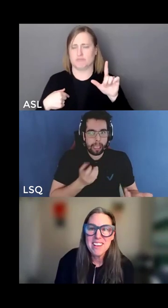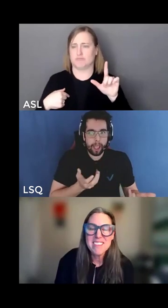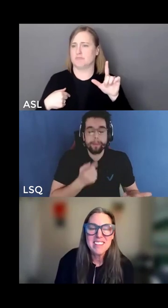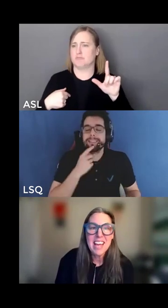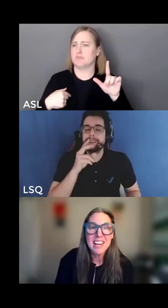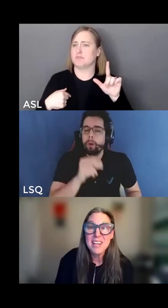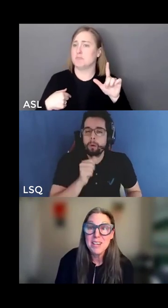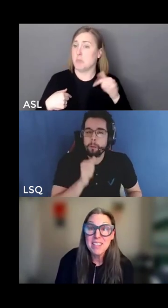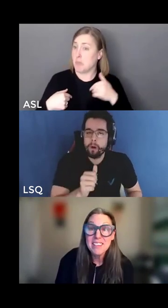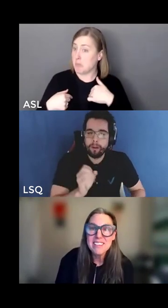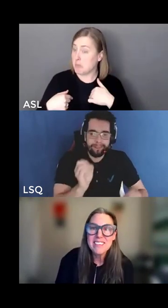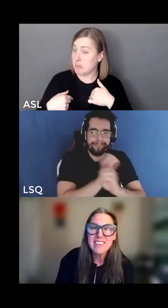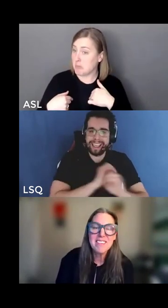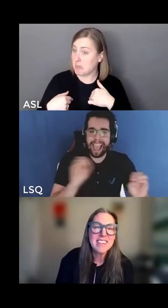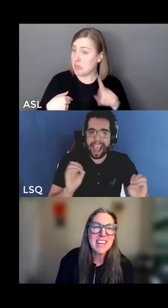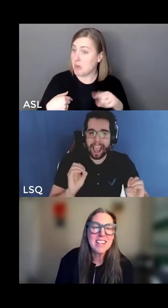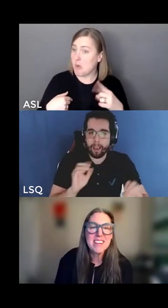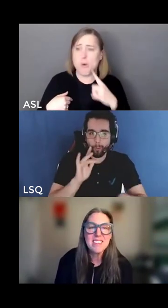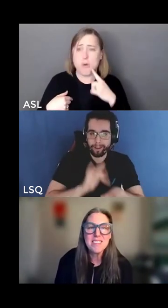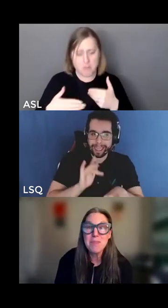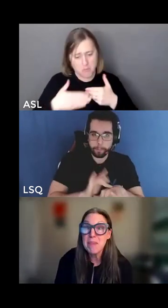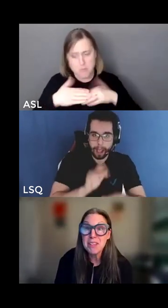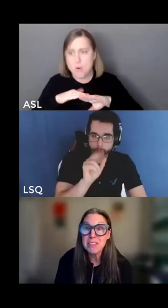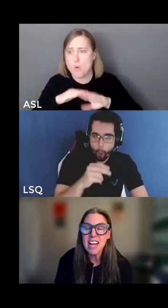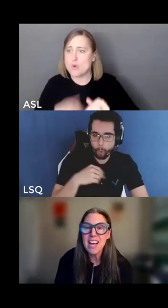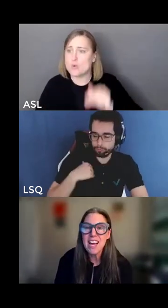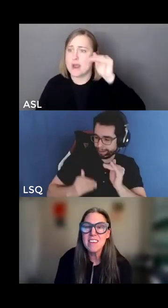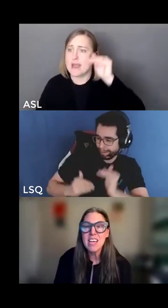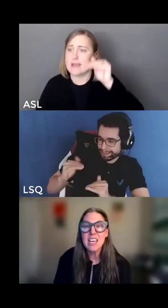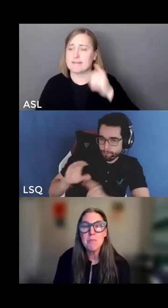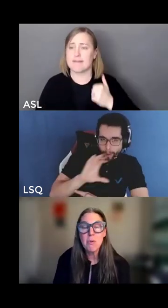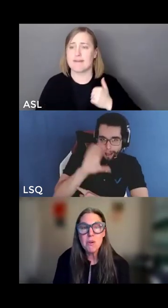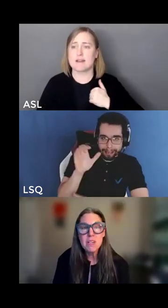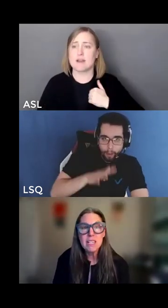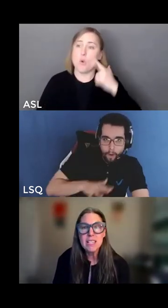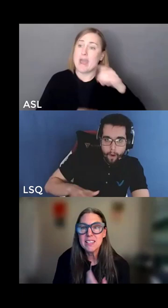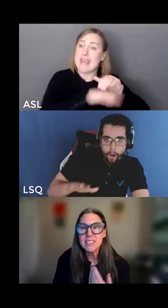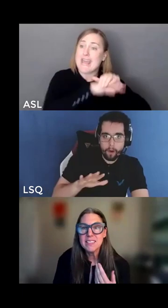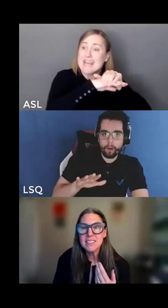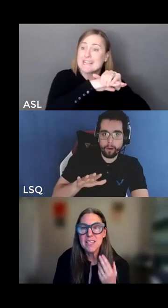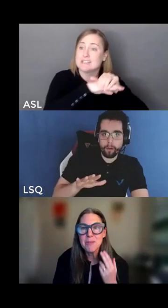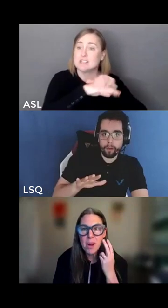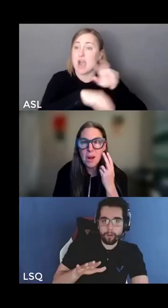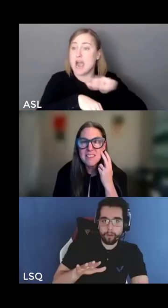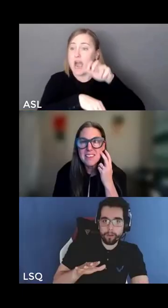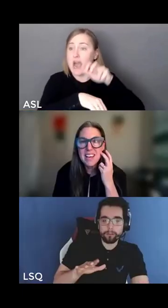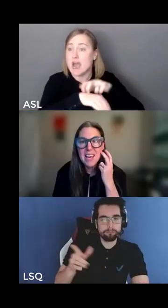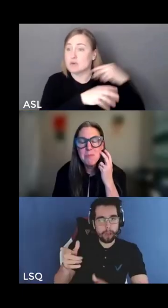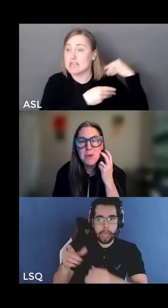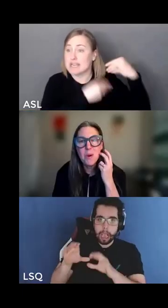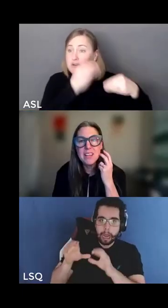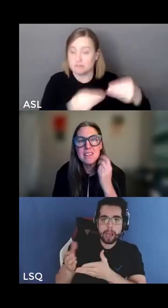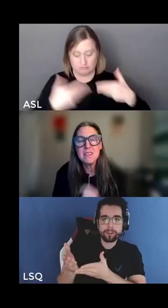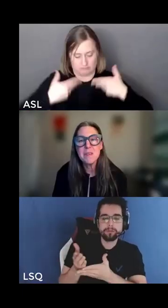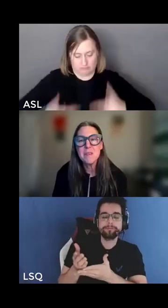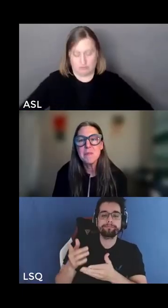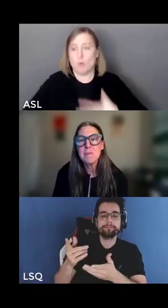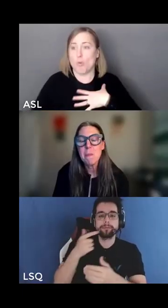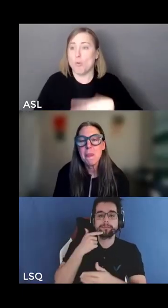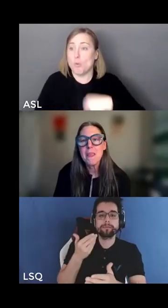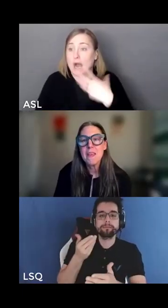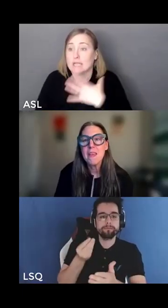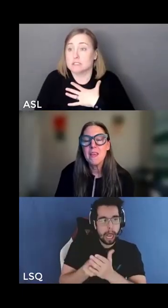born and raised in canada of english and irish ancestry middle class and importantly i was white i am white